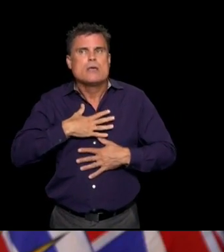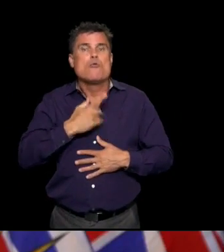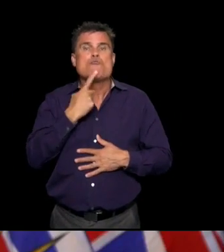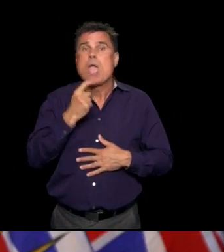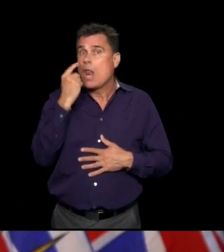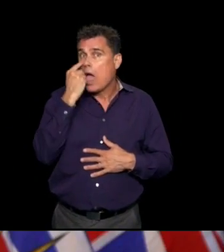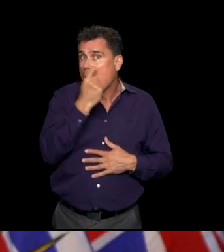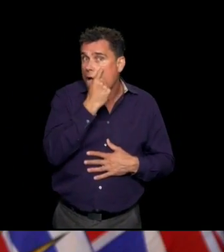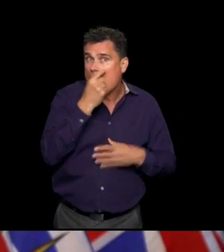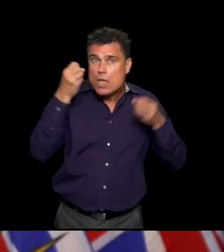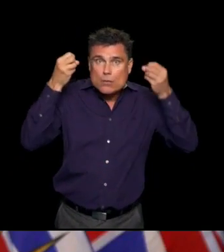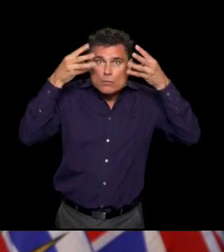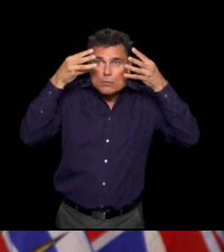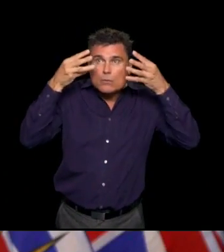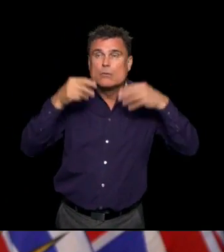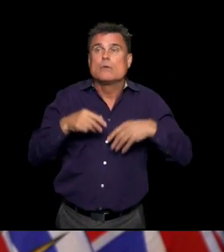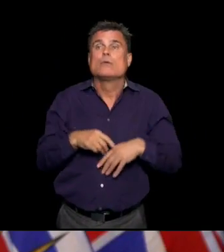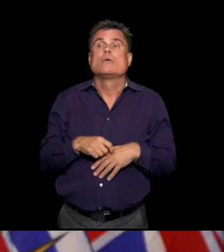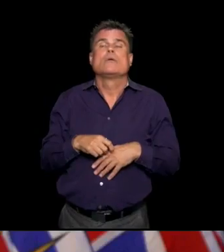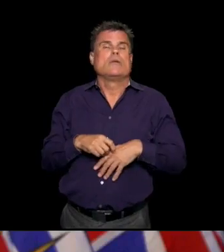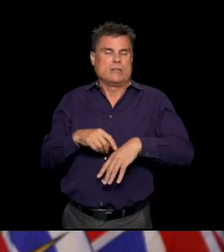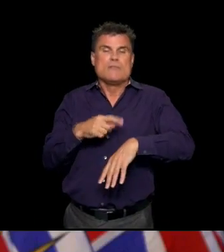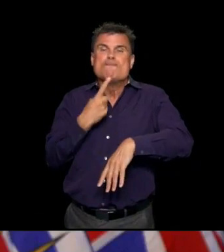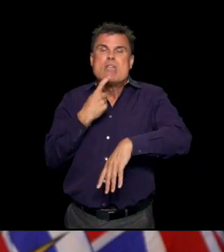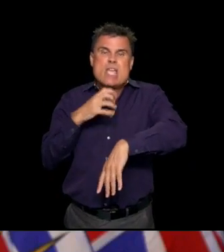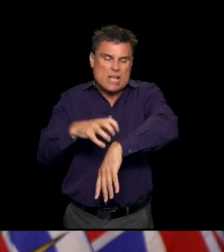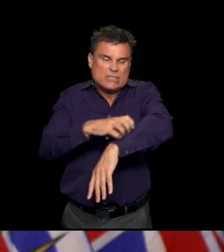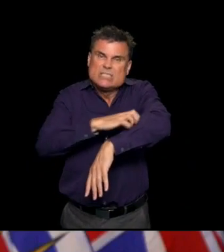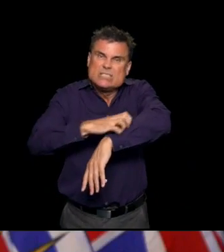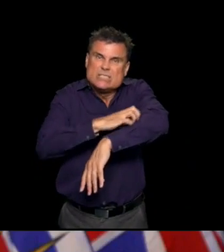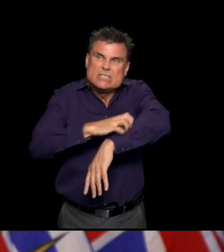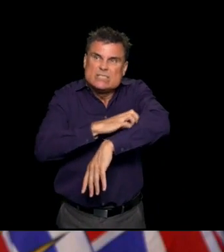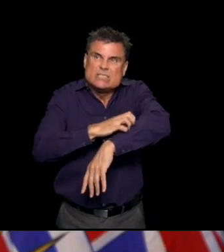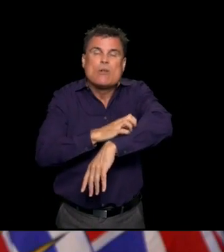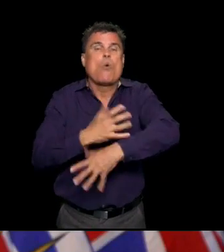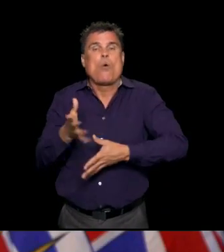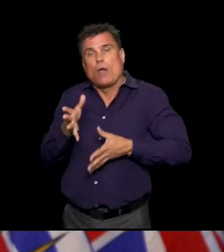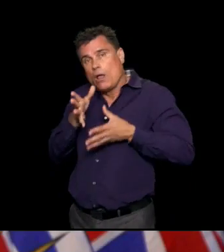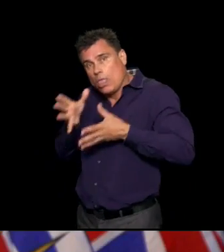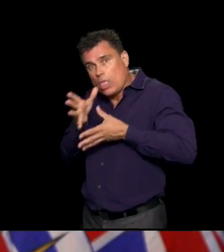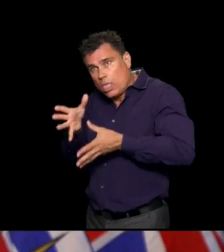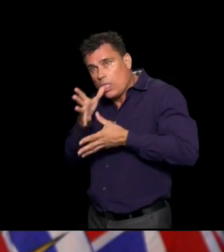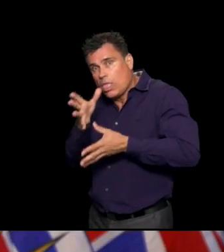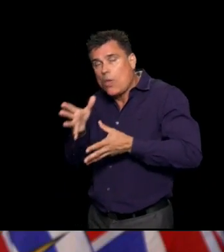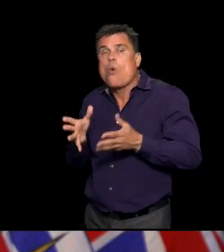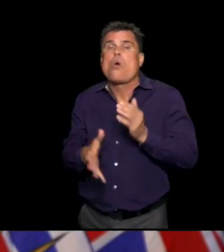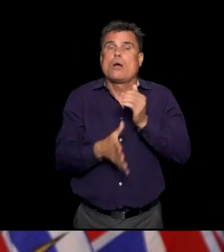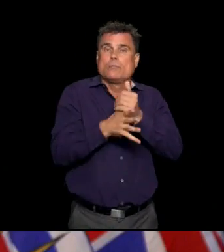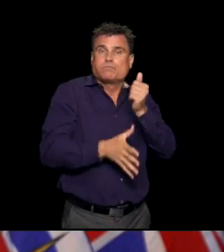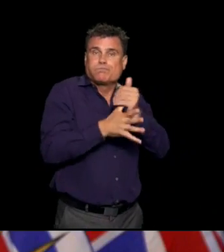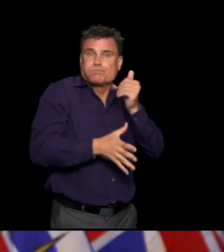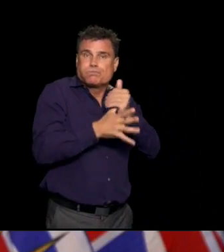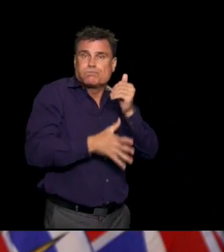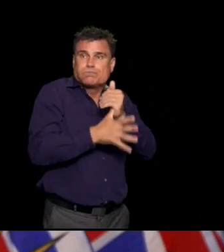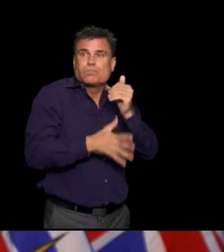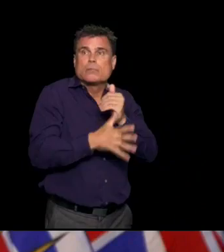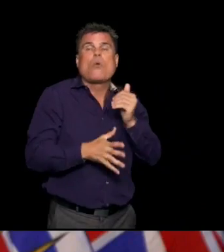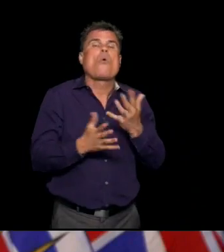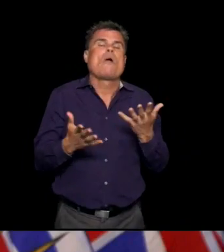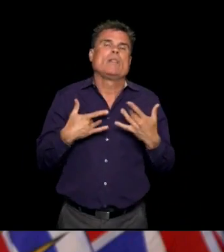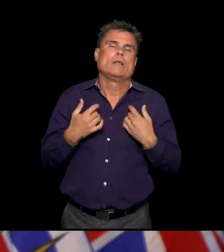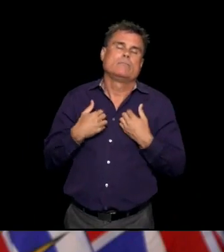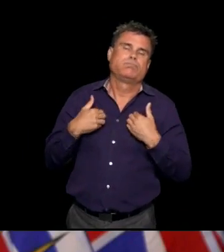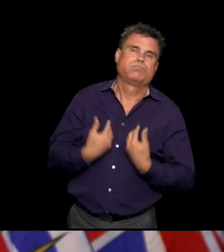prolonged fever, lasts for many days, red eyes, skin rash, belly pain, abdominal pain, vomiting, diarrhea,